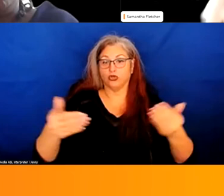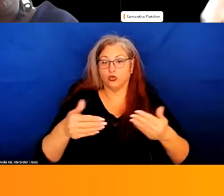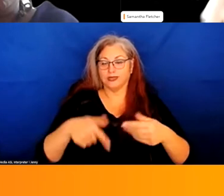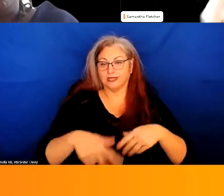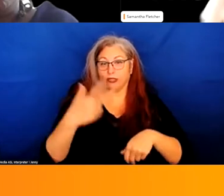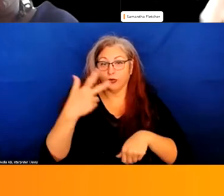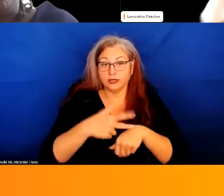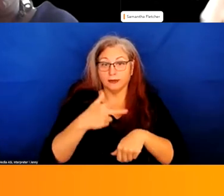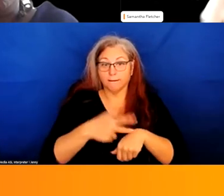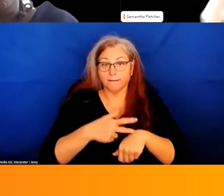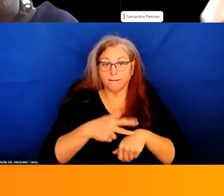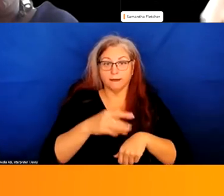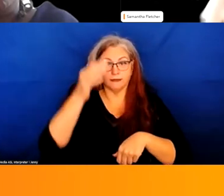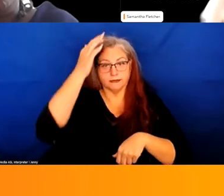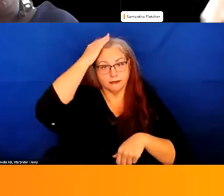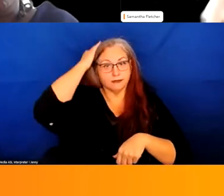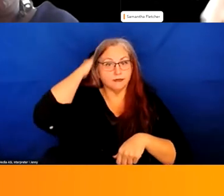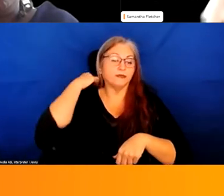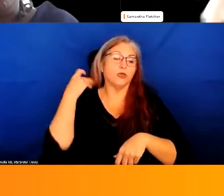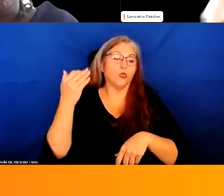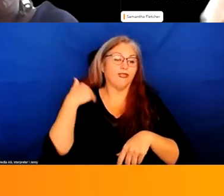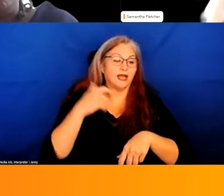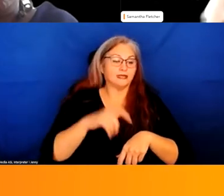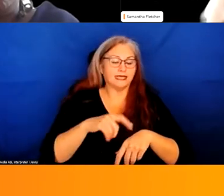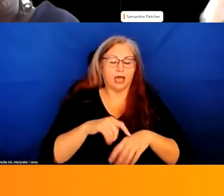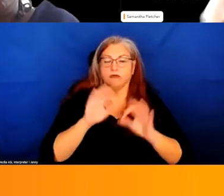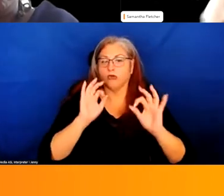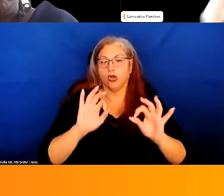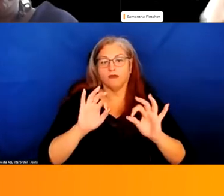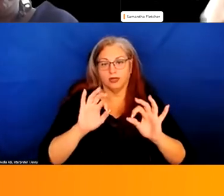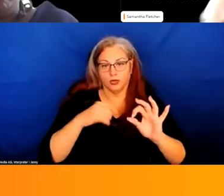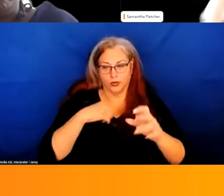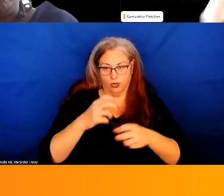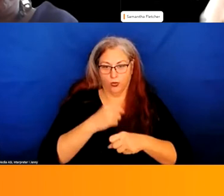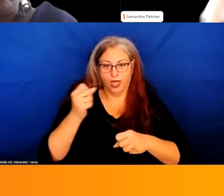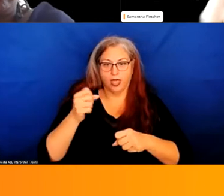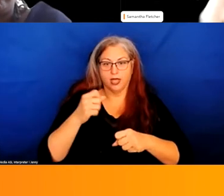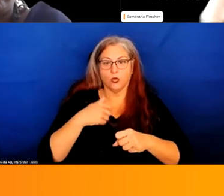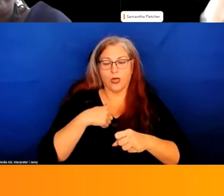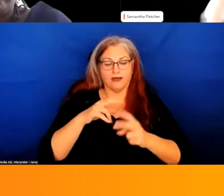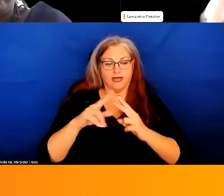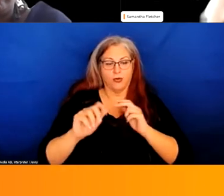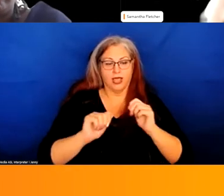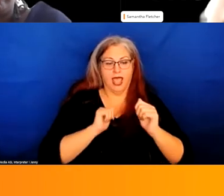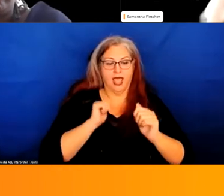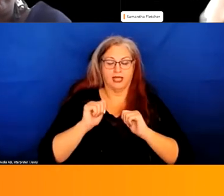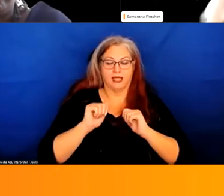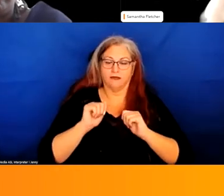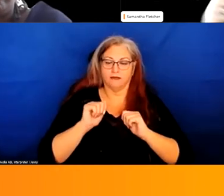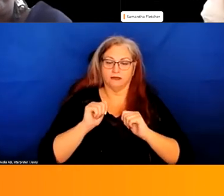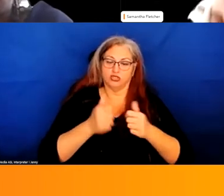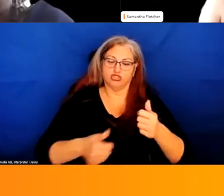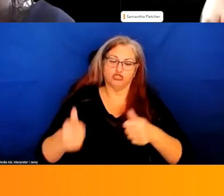times. Um, the last time was the charm one. We had very active chief sponsors, um,